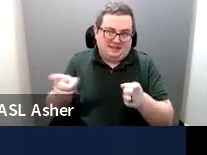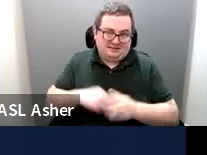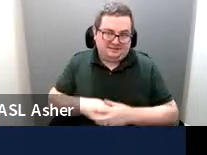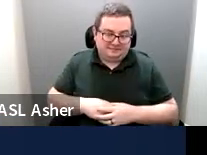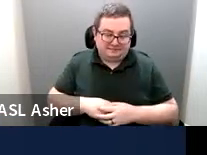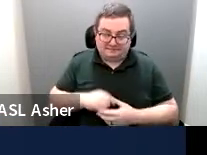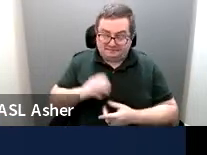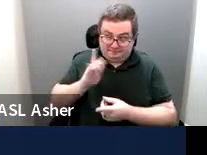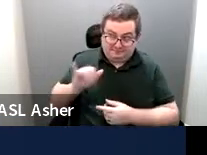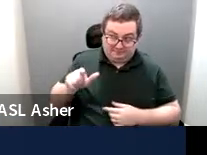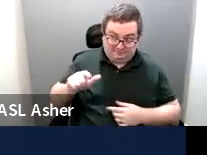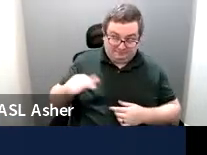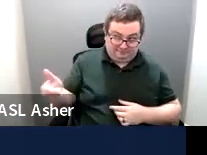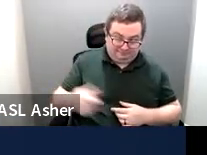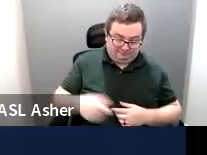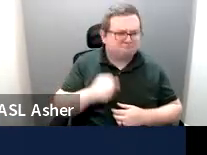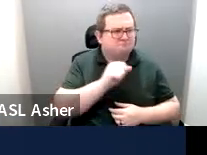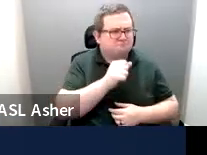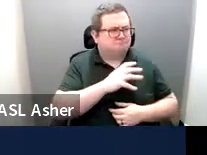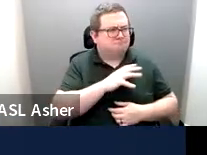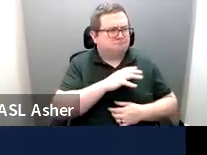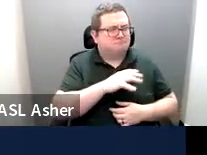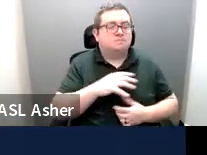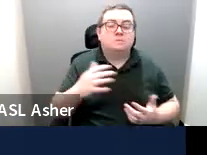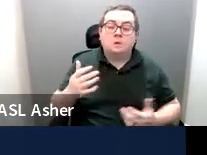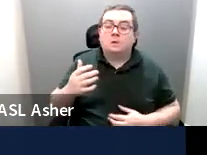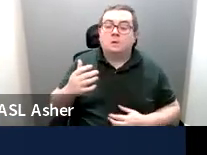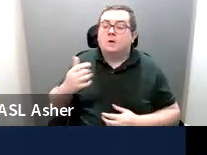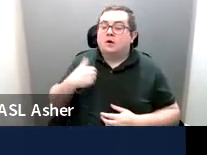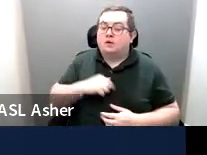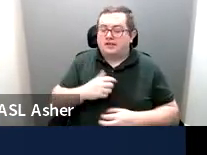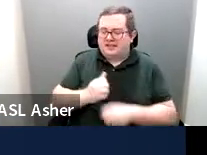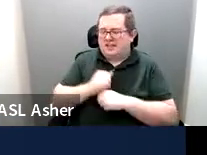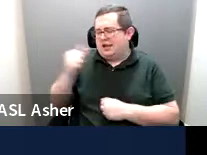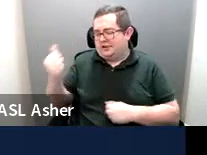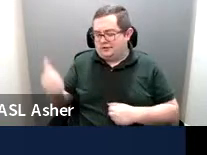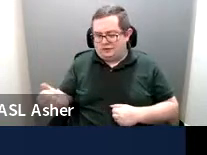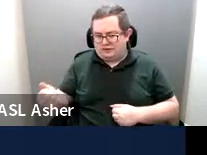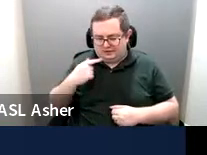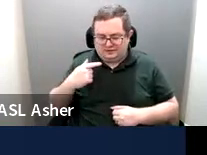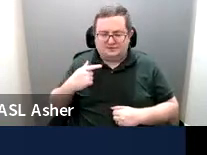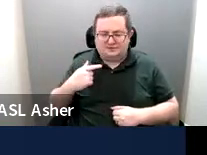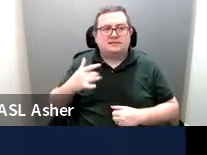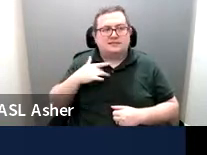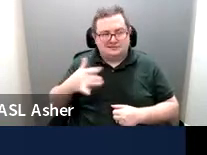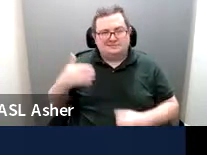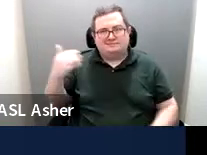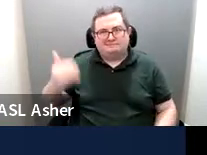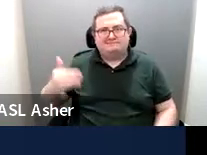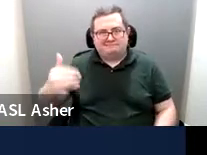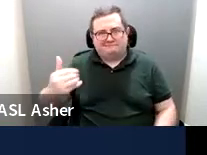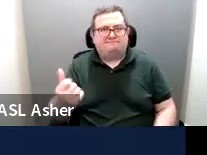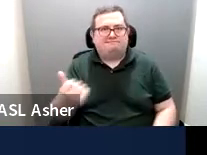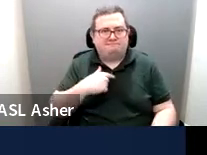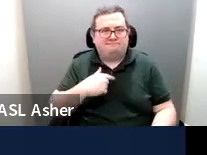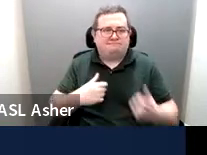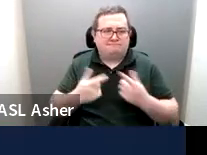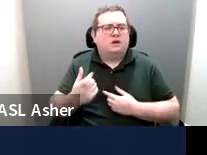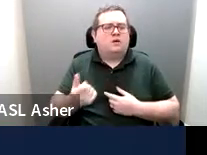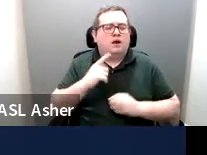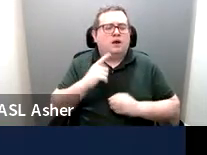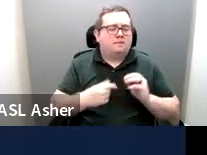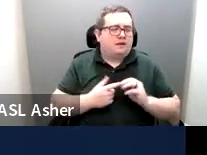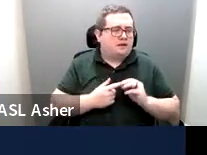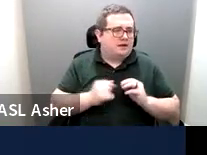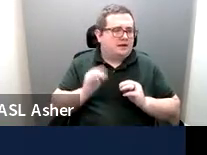It's you want to get the next one? Yeah, I'll take the next one. So we received another question and we get this, um, a lot. And a question is